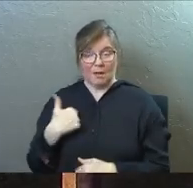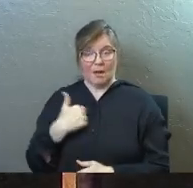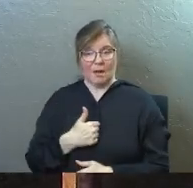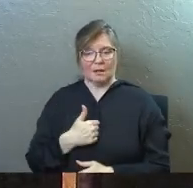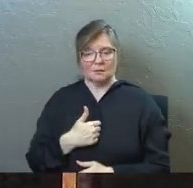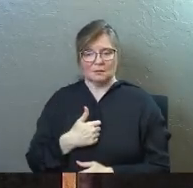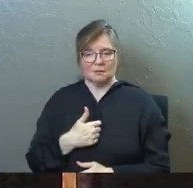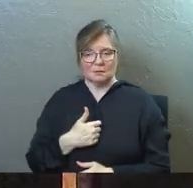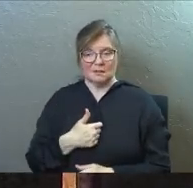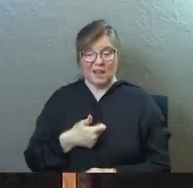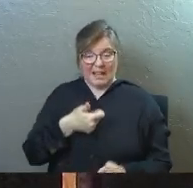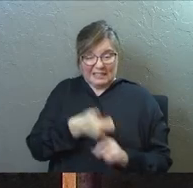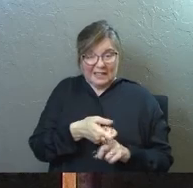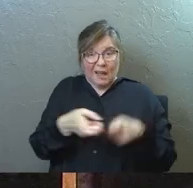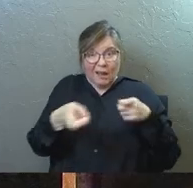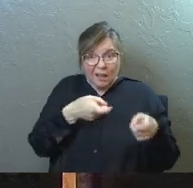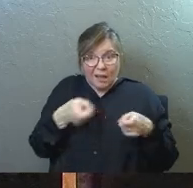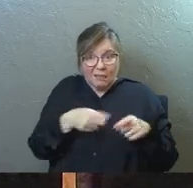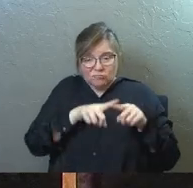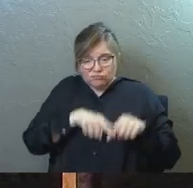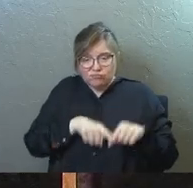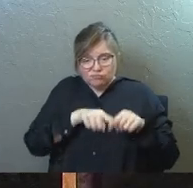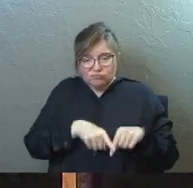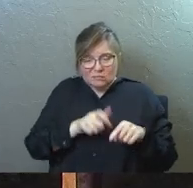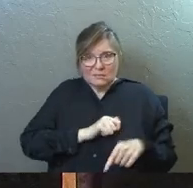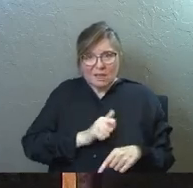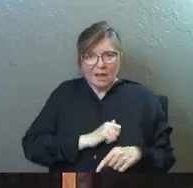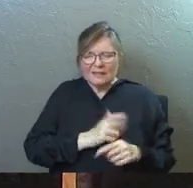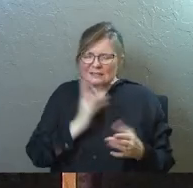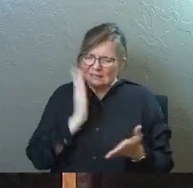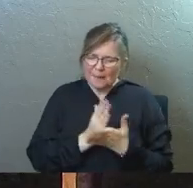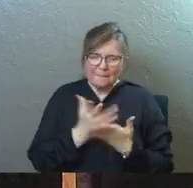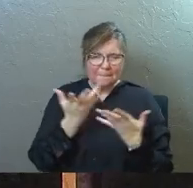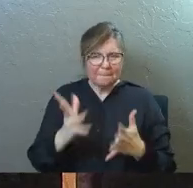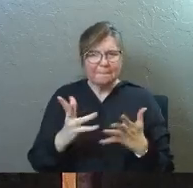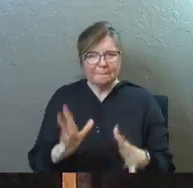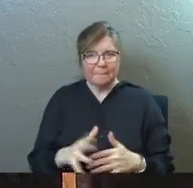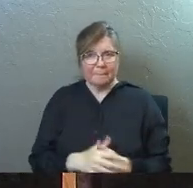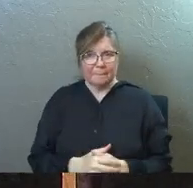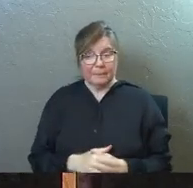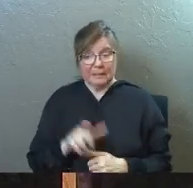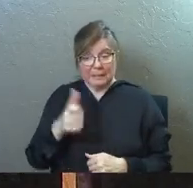Quit it with the self-reliance, folks. We need God, amen?